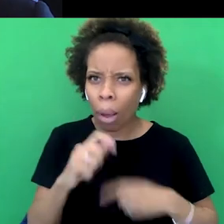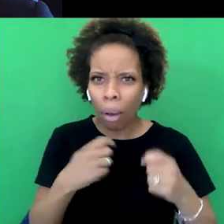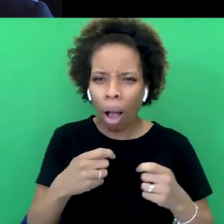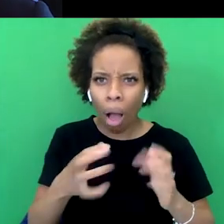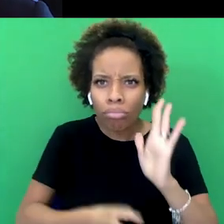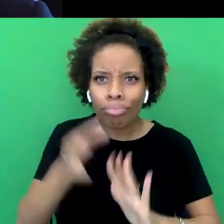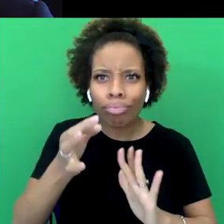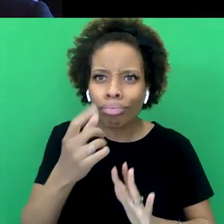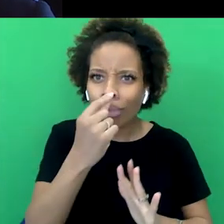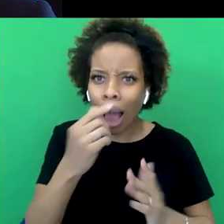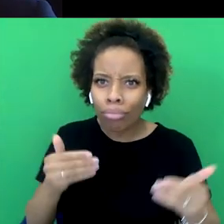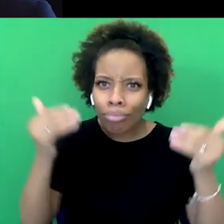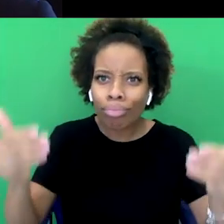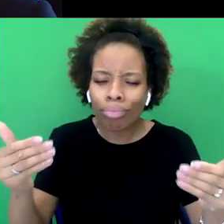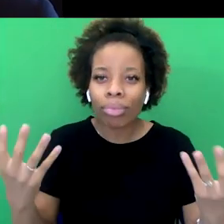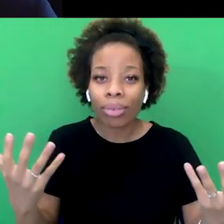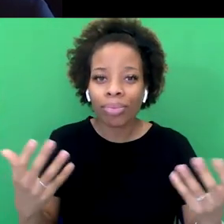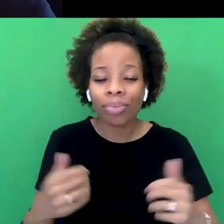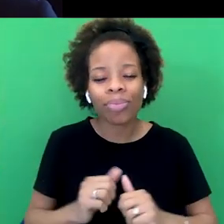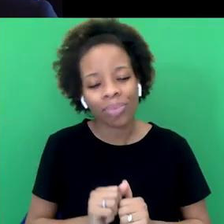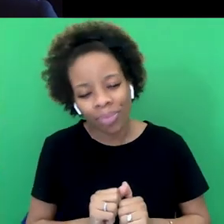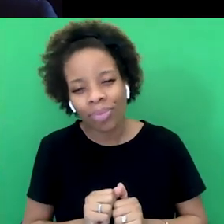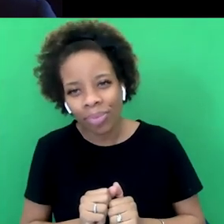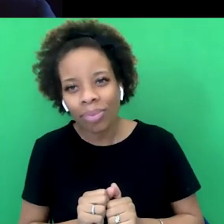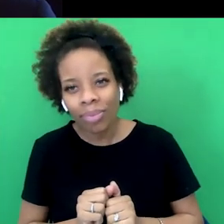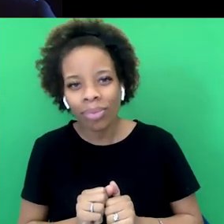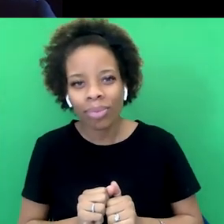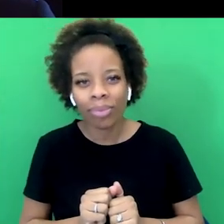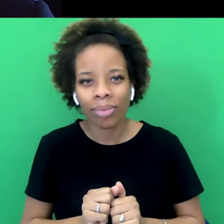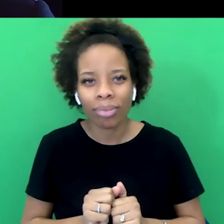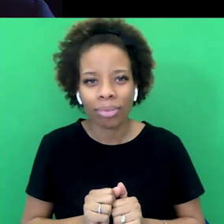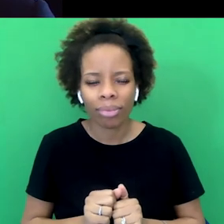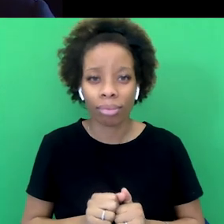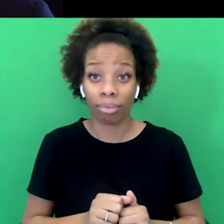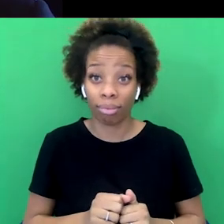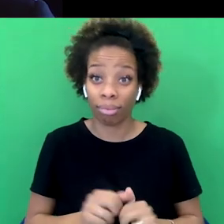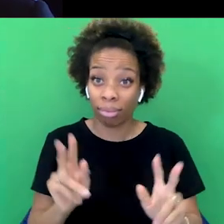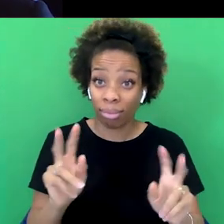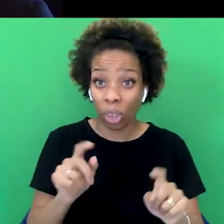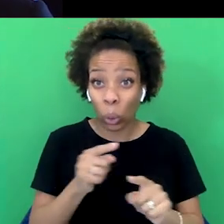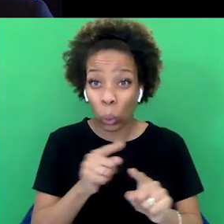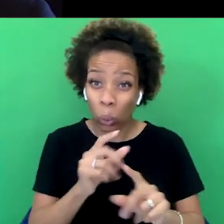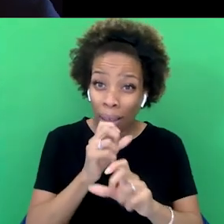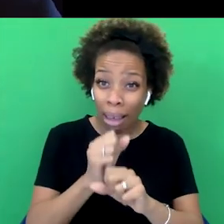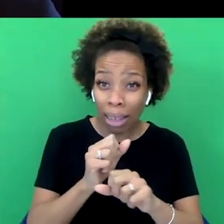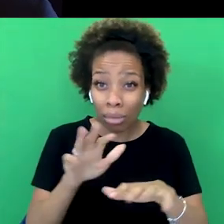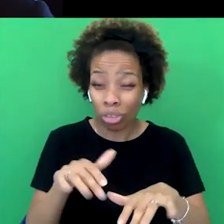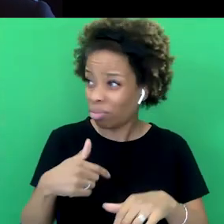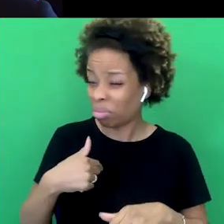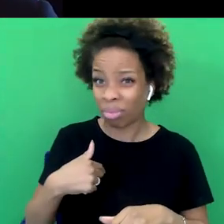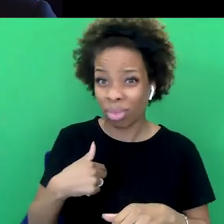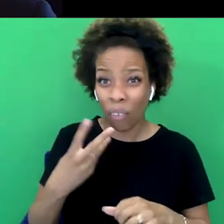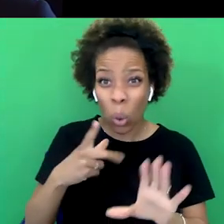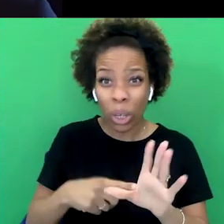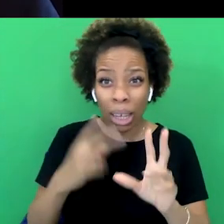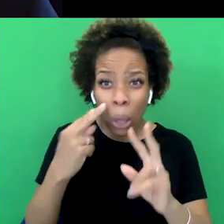I feel the same. I mean, people, that whole thing about, I mean, do you hate Britain? I don't hate Britain, having spent four years looking at the dark